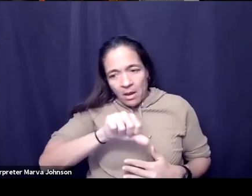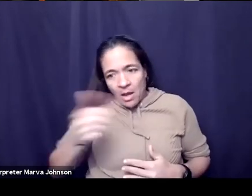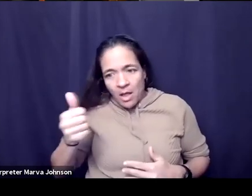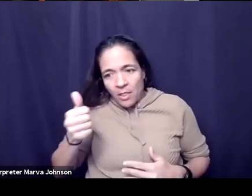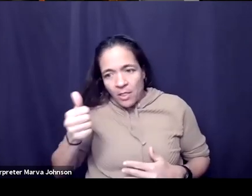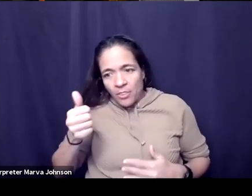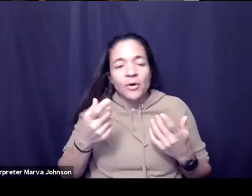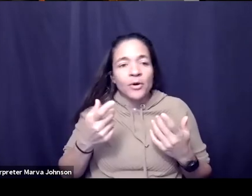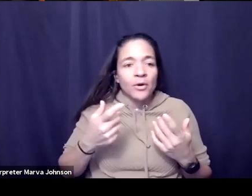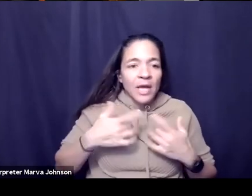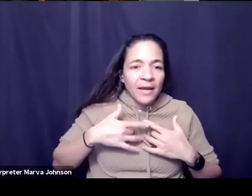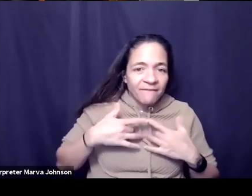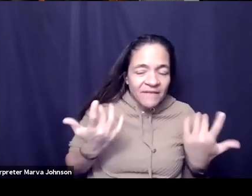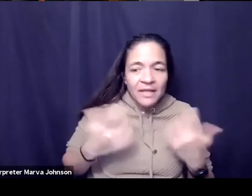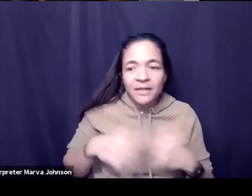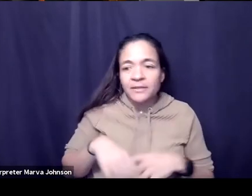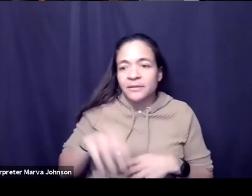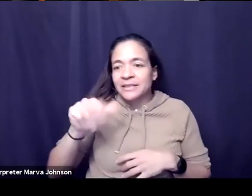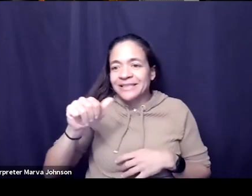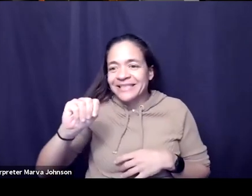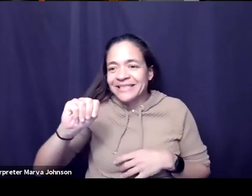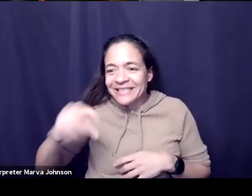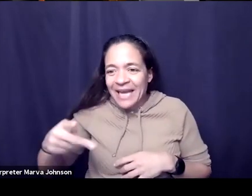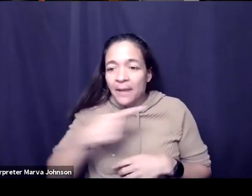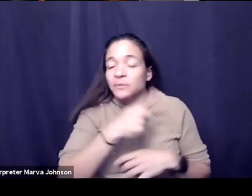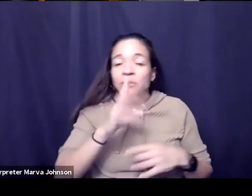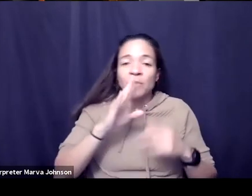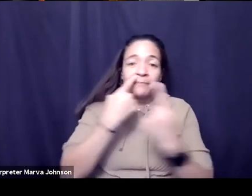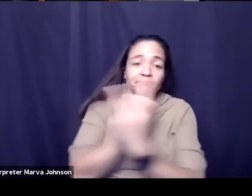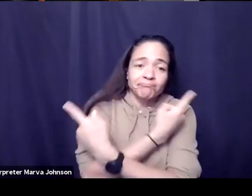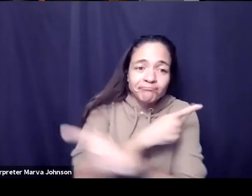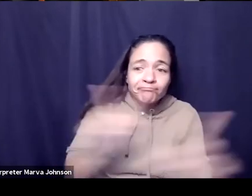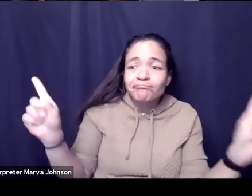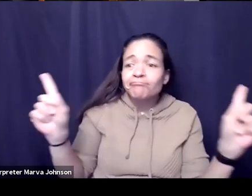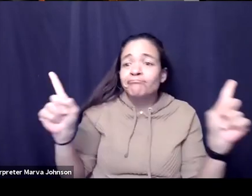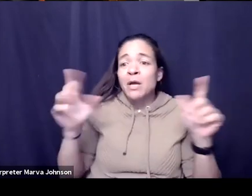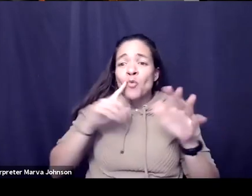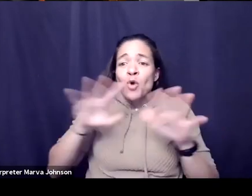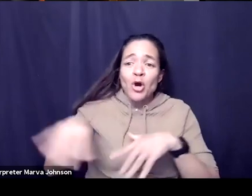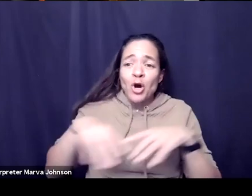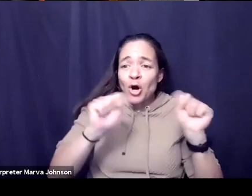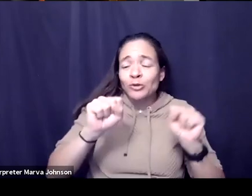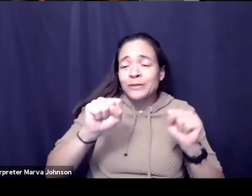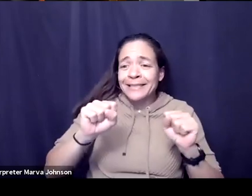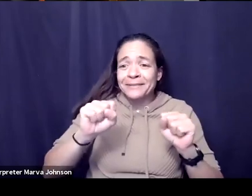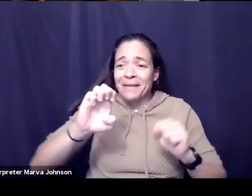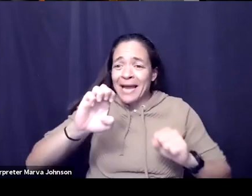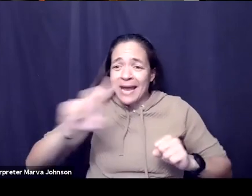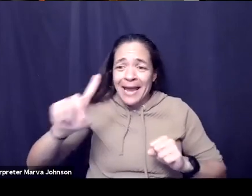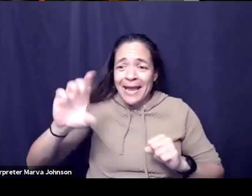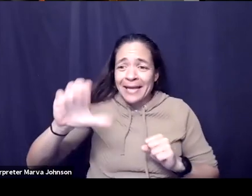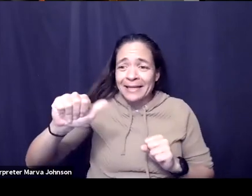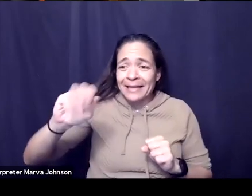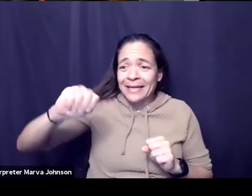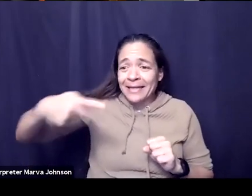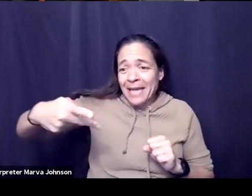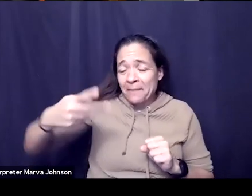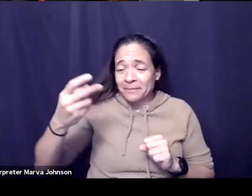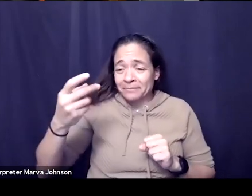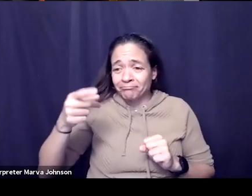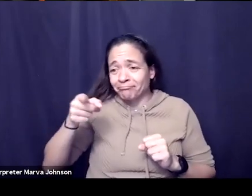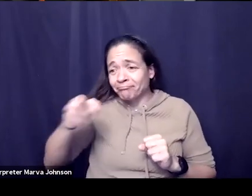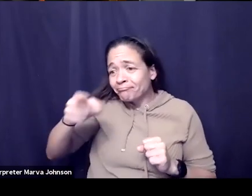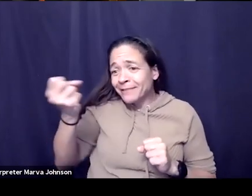put this call out to say hey we're hosting an ed camp on saturday and what it involves is uh